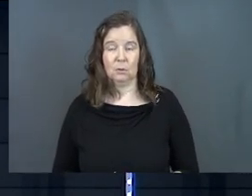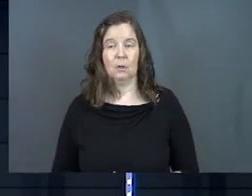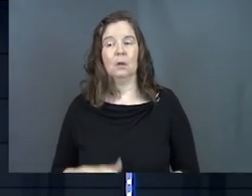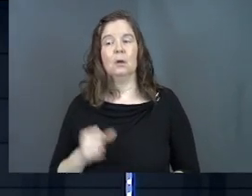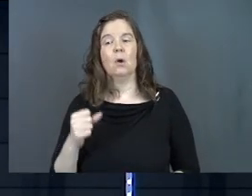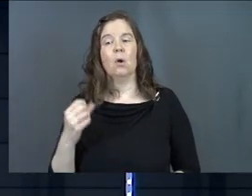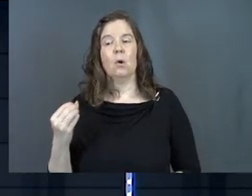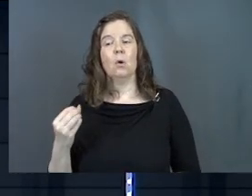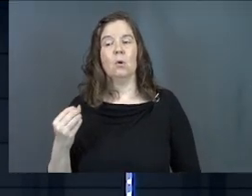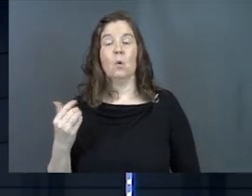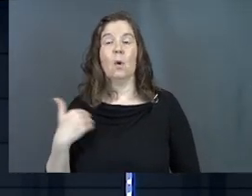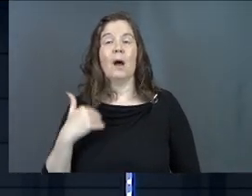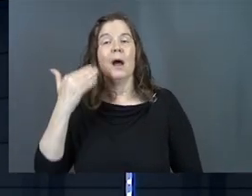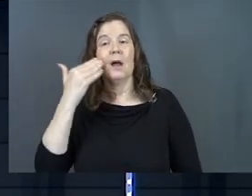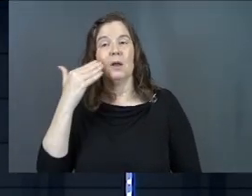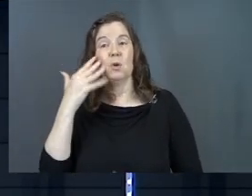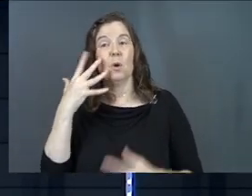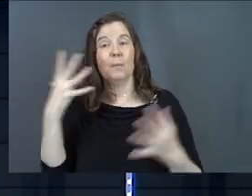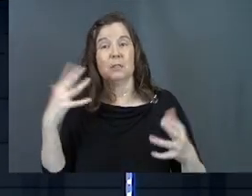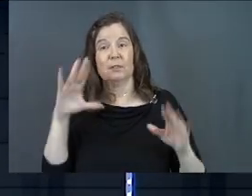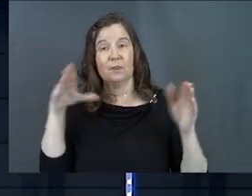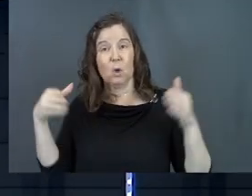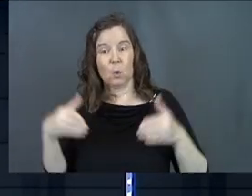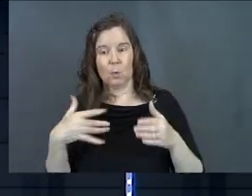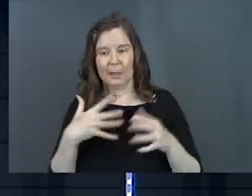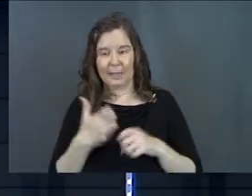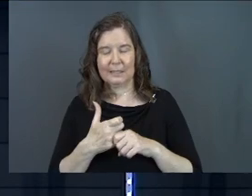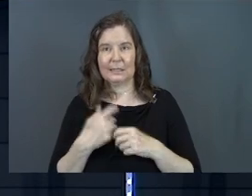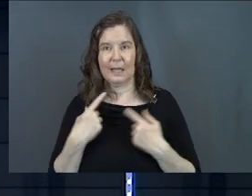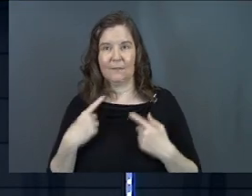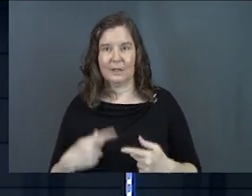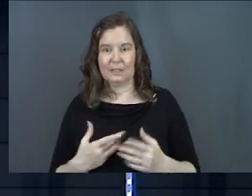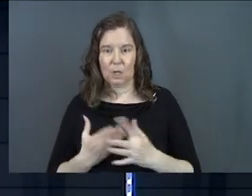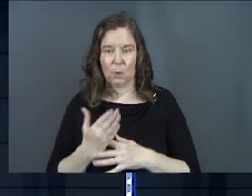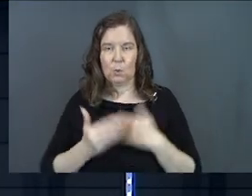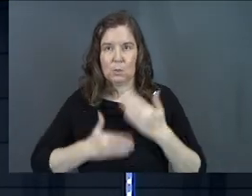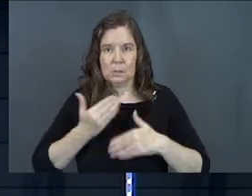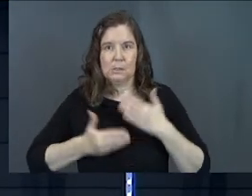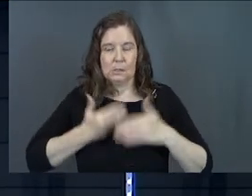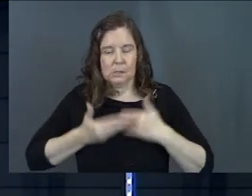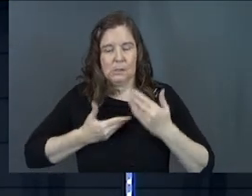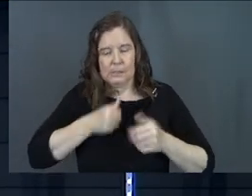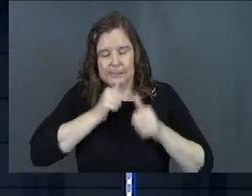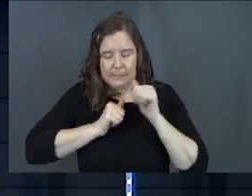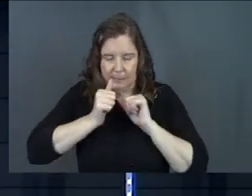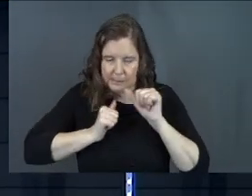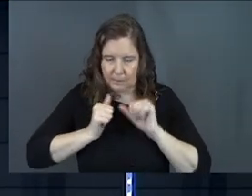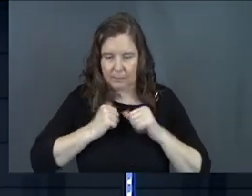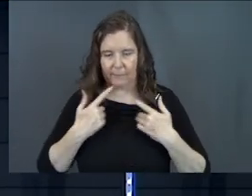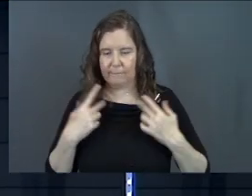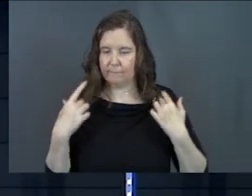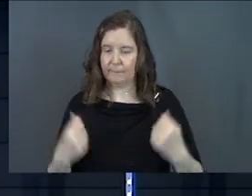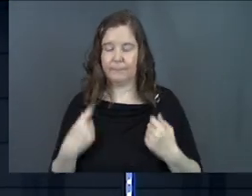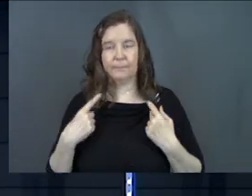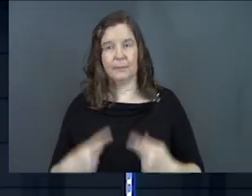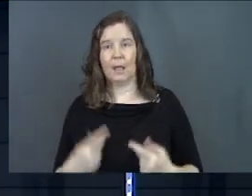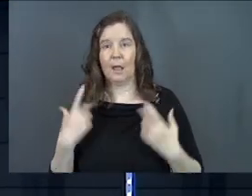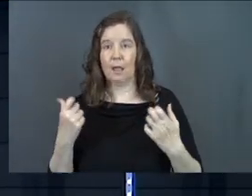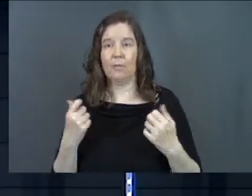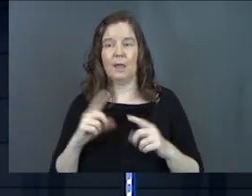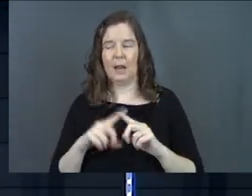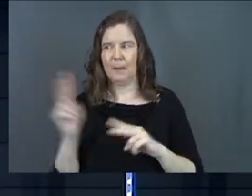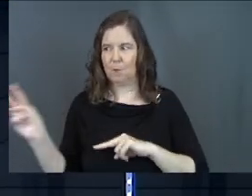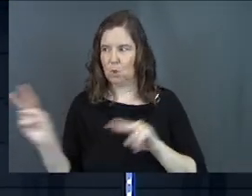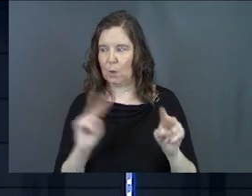And so, I know a bunch of our focus was let's get physically through a pandemic and let's try to be physically healthy on the other side.